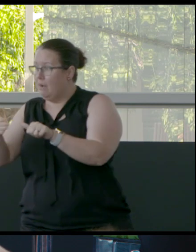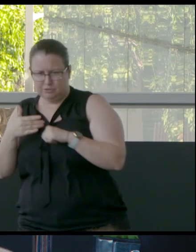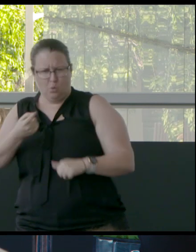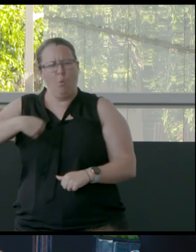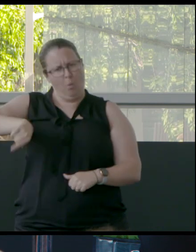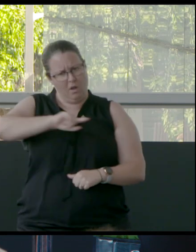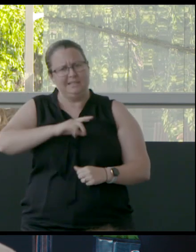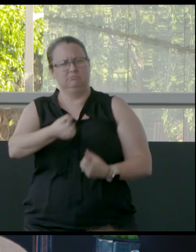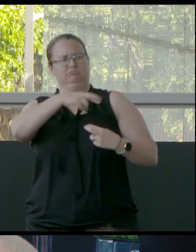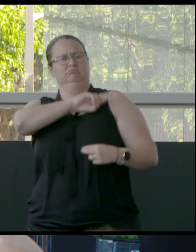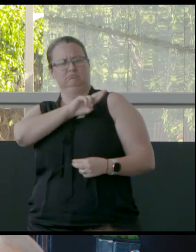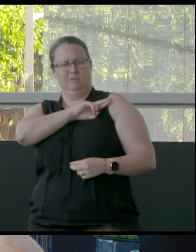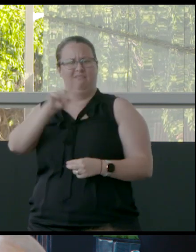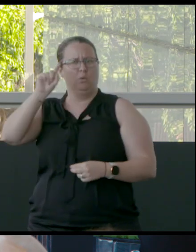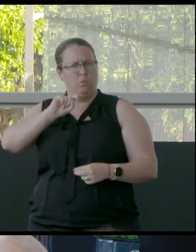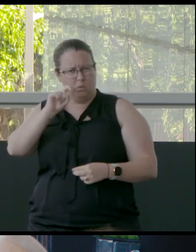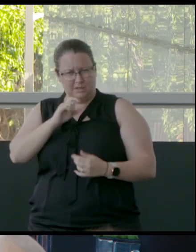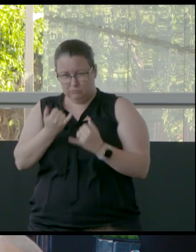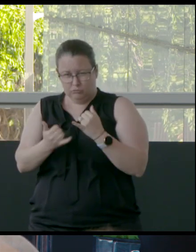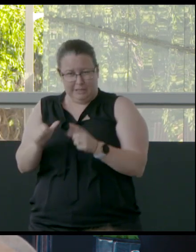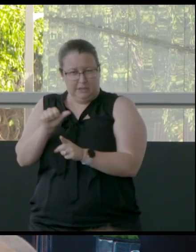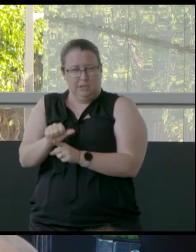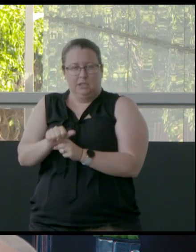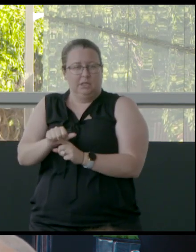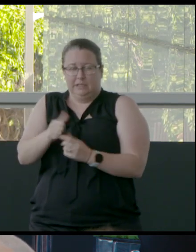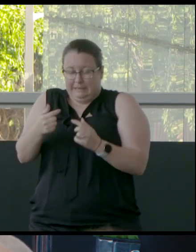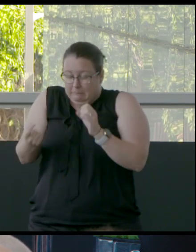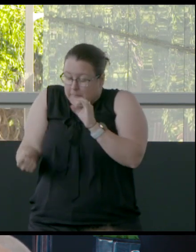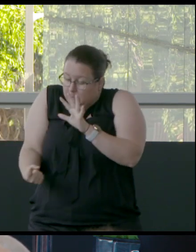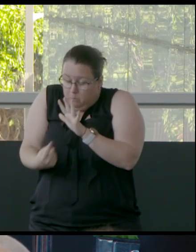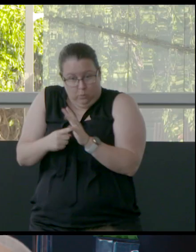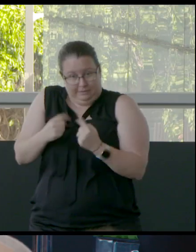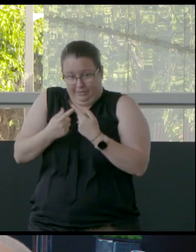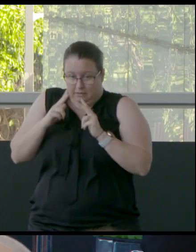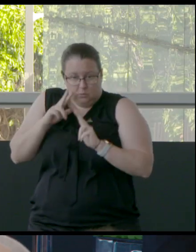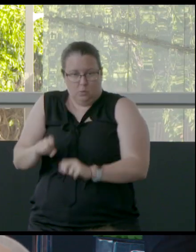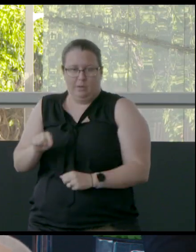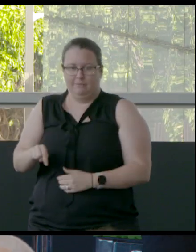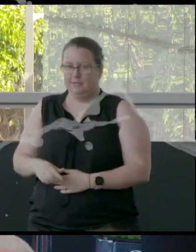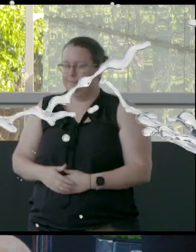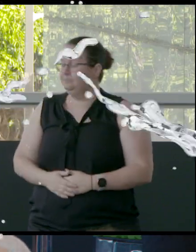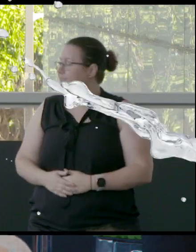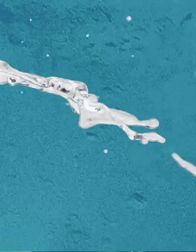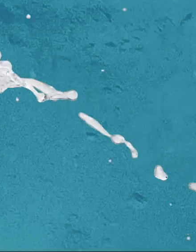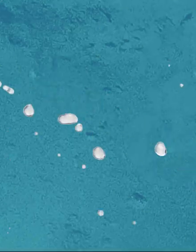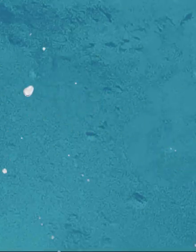need to take that on and think it's the most precious jewel we have to look after. Thank you